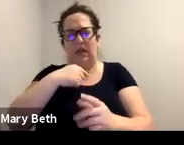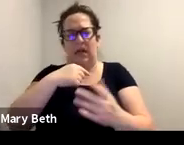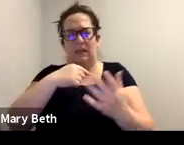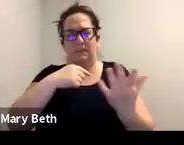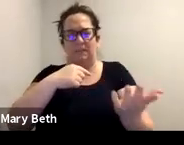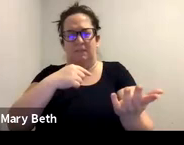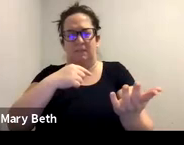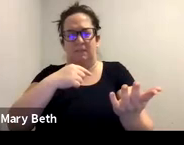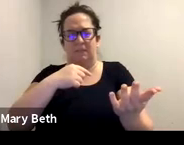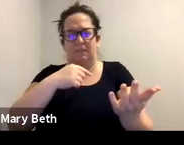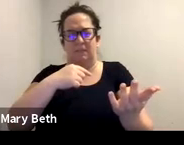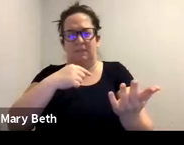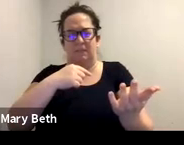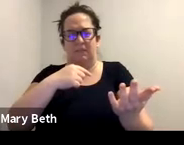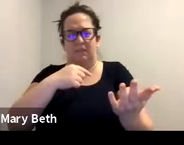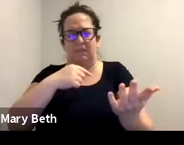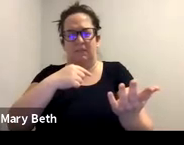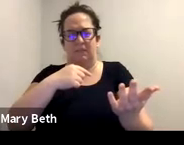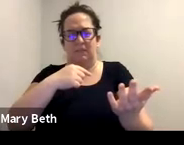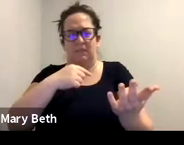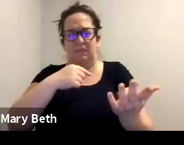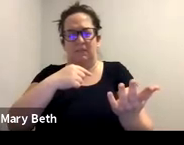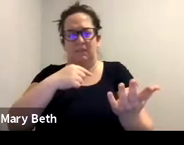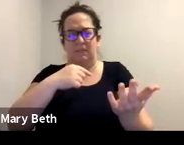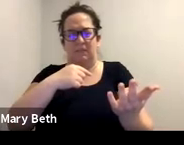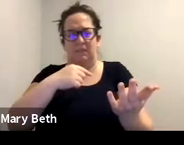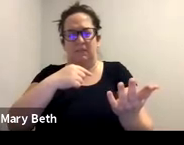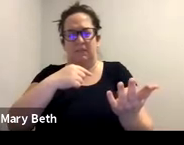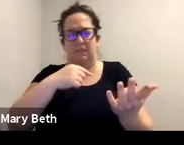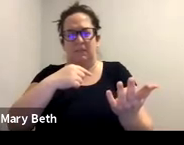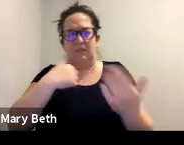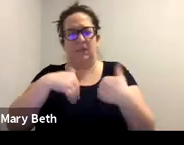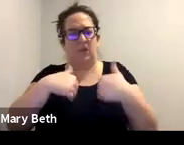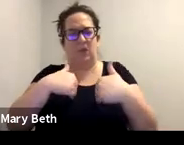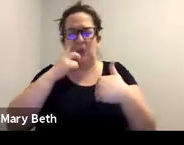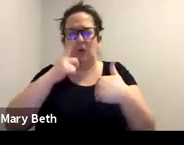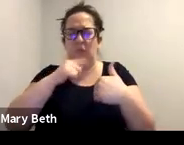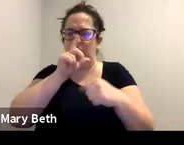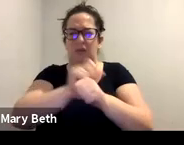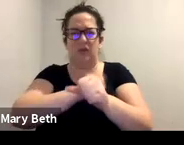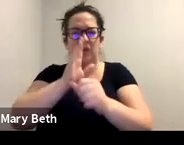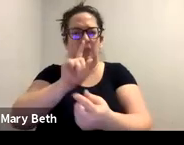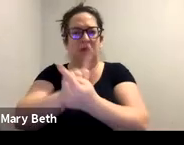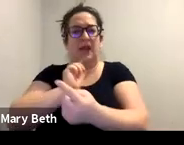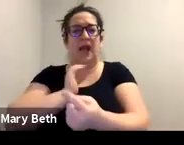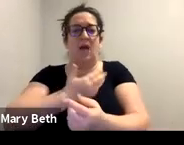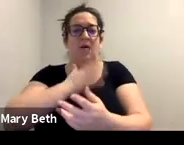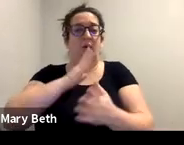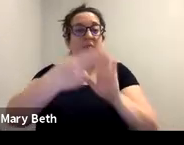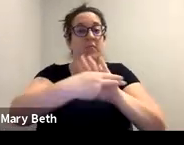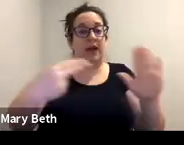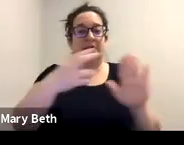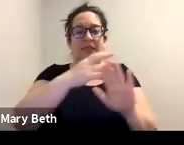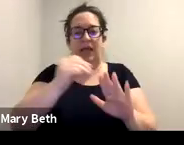rethinking our narratives when our, with our grants and our funders to, to really get, uh, the larger community thinking about